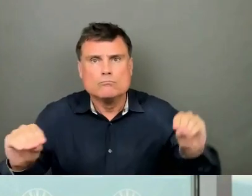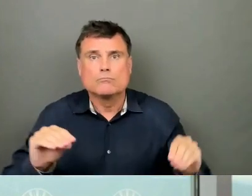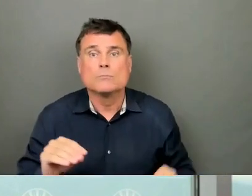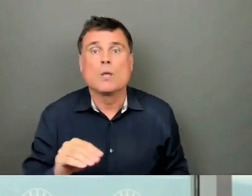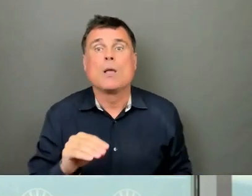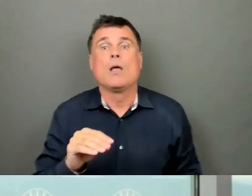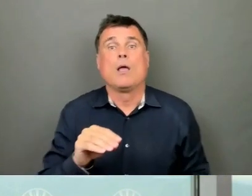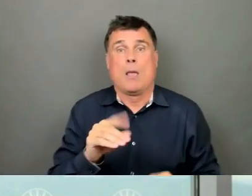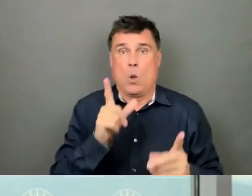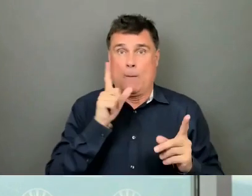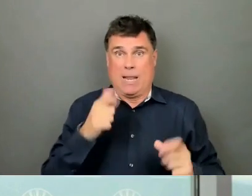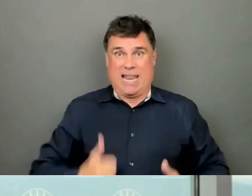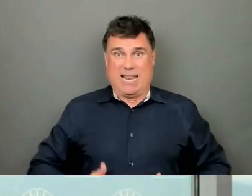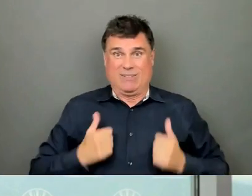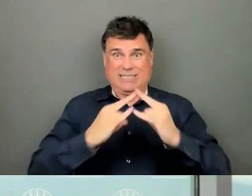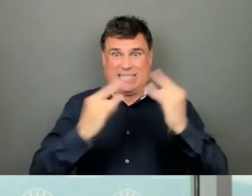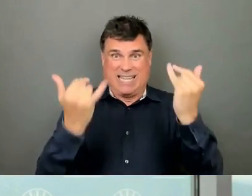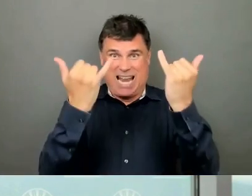Park inside.